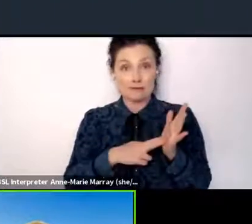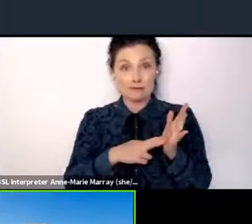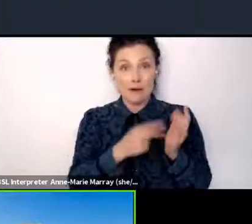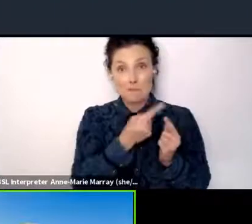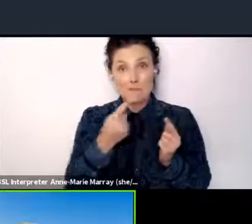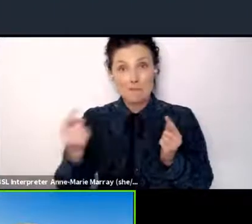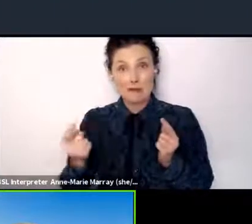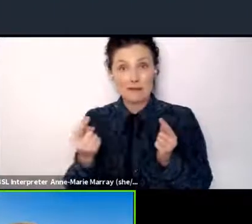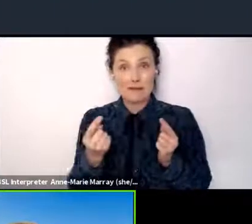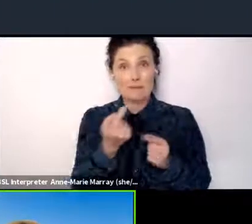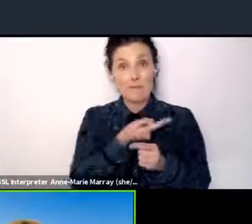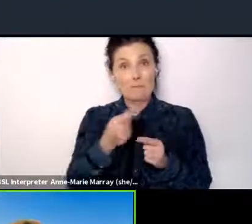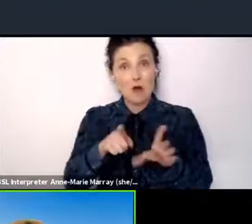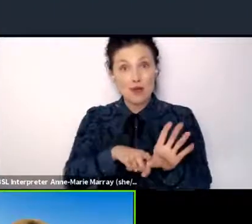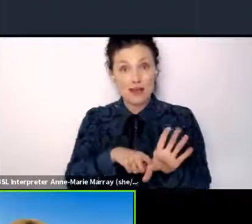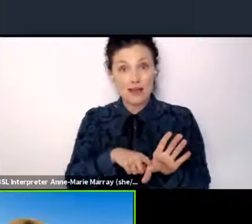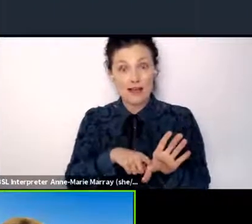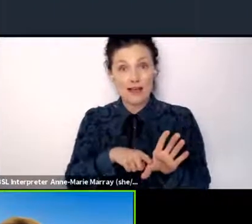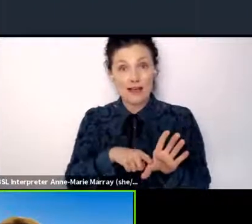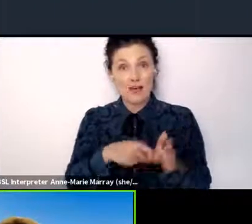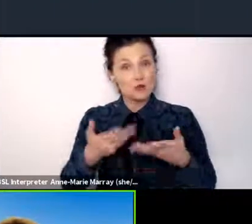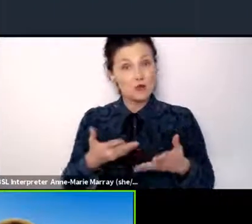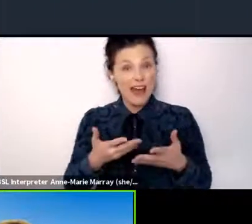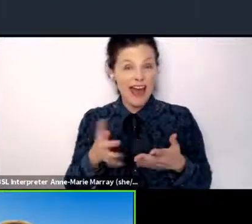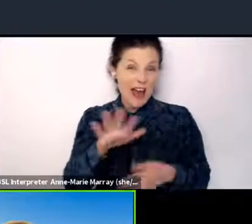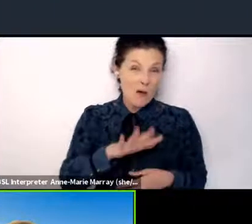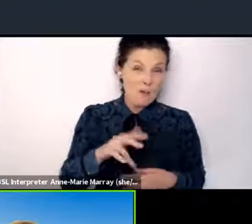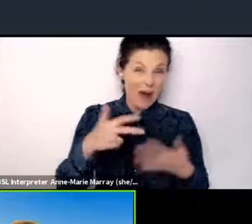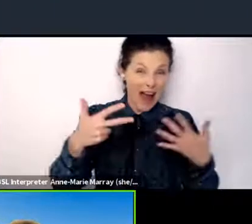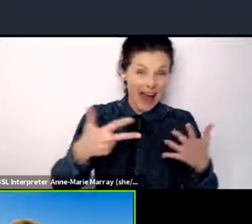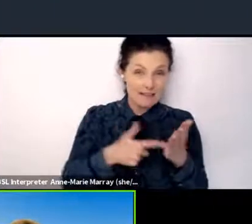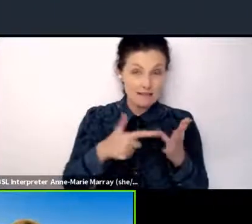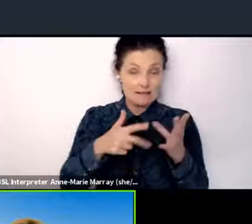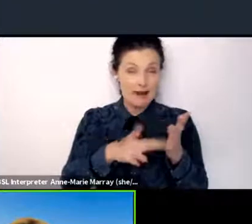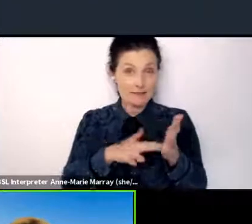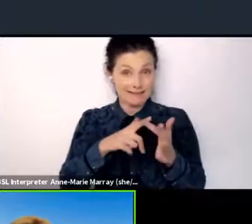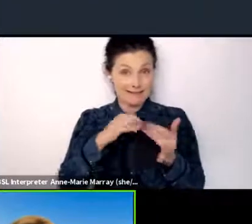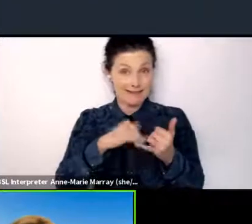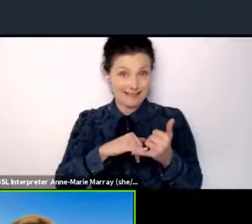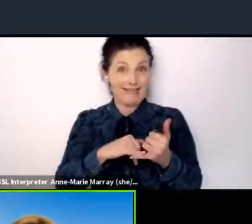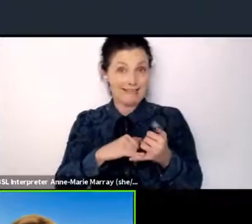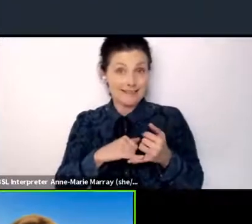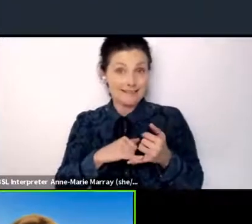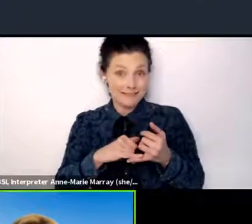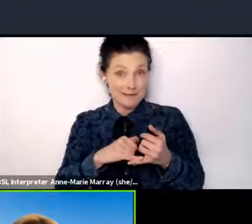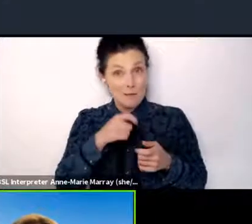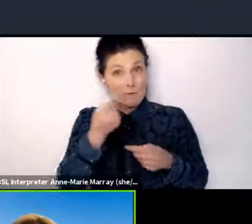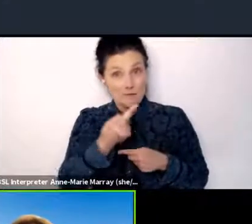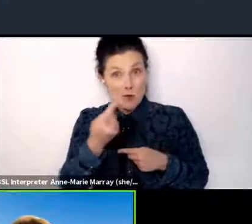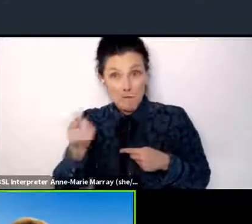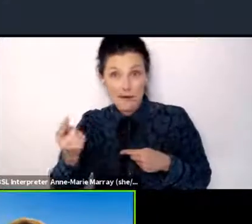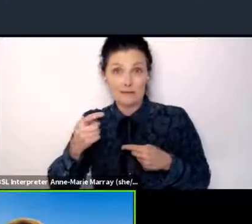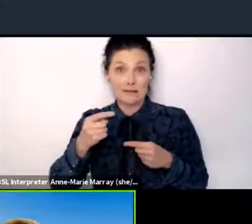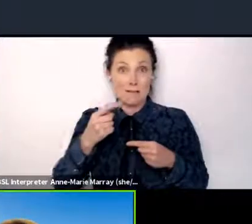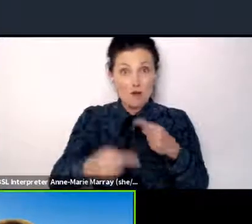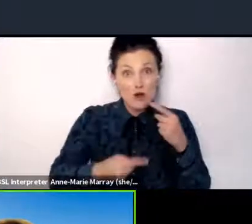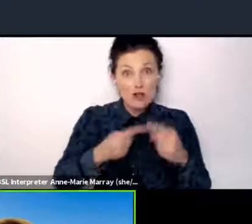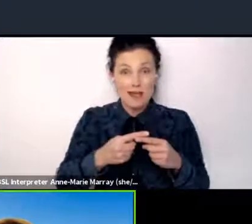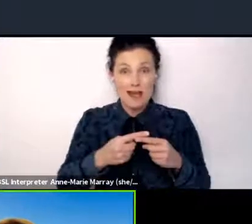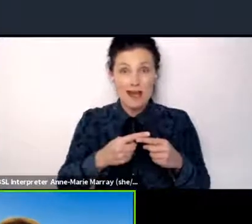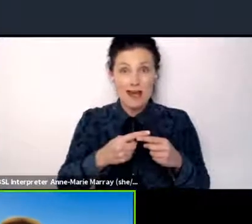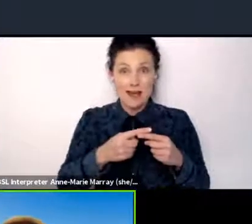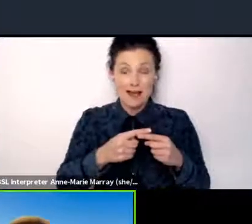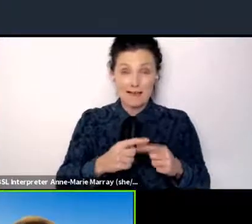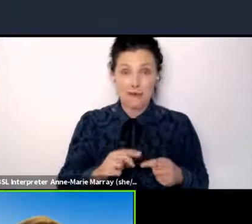Today in Britain, we emit about eight tons of carbon. So about four times as much as we need to where we need to be a similar level